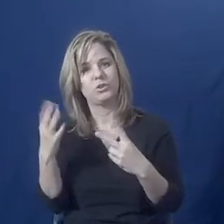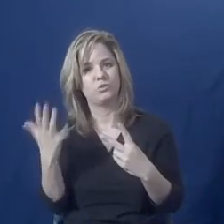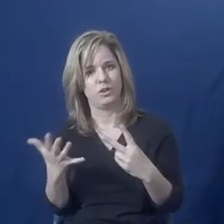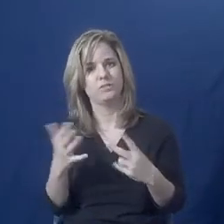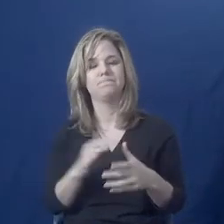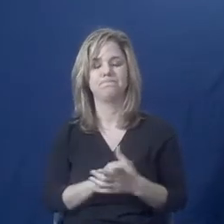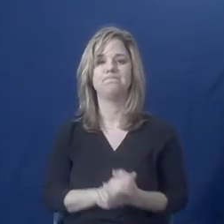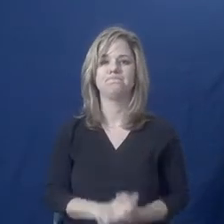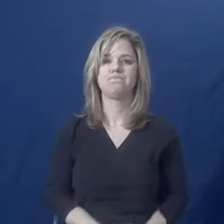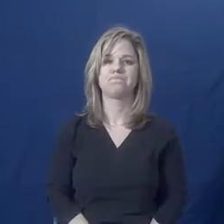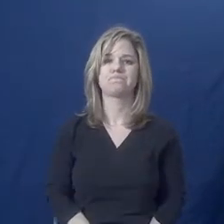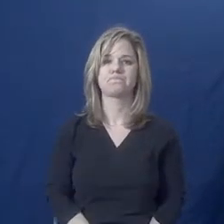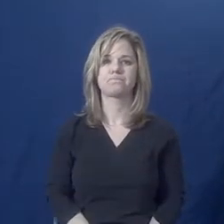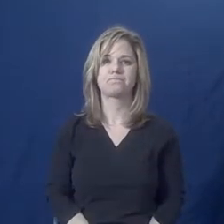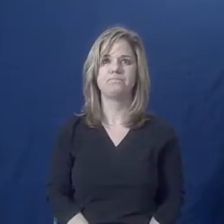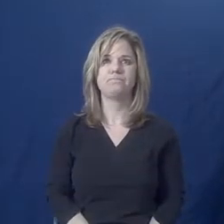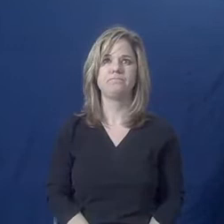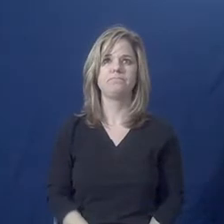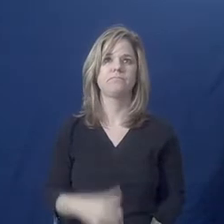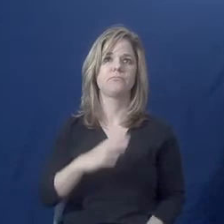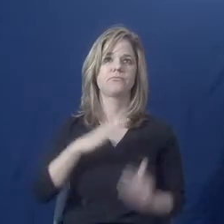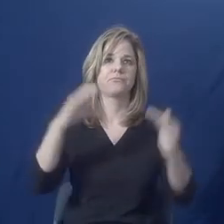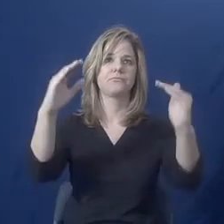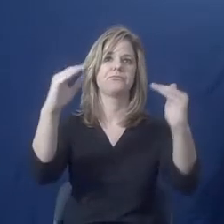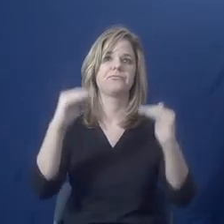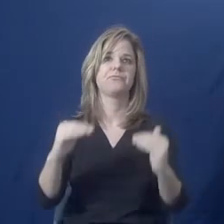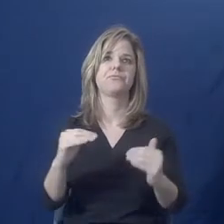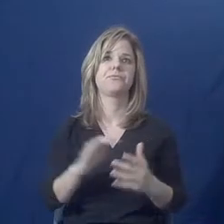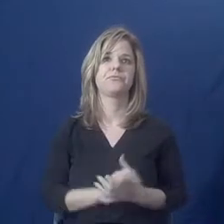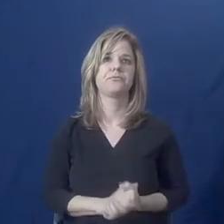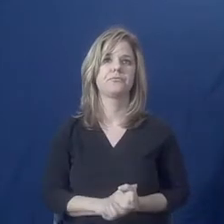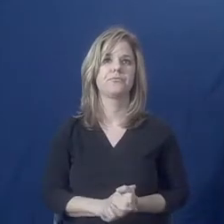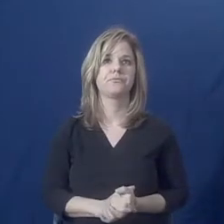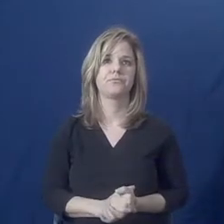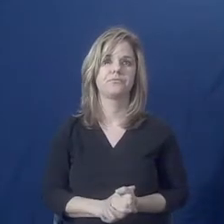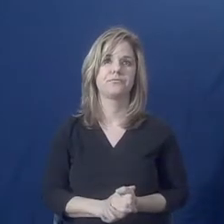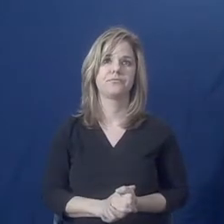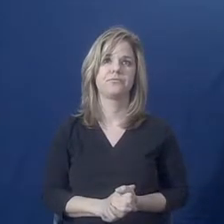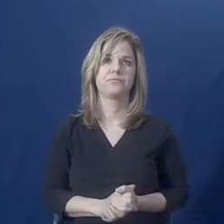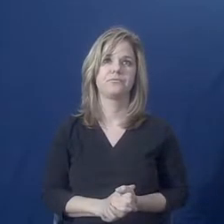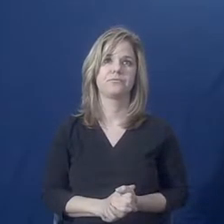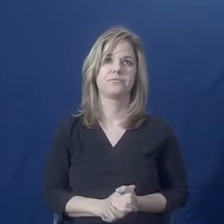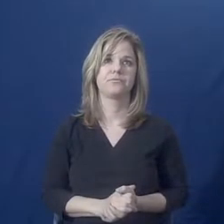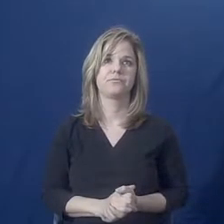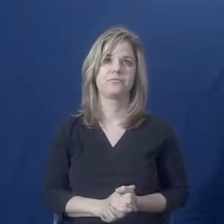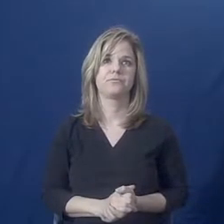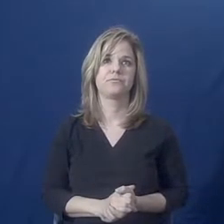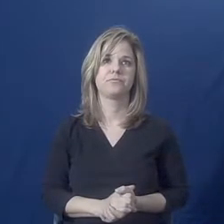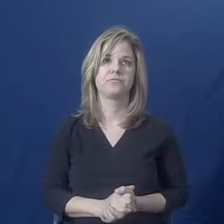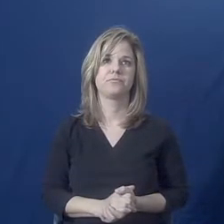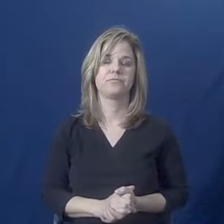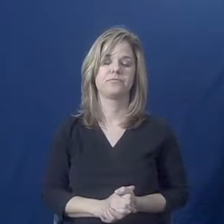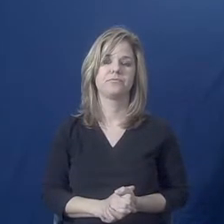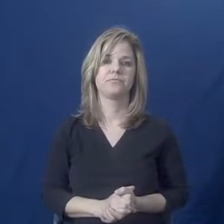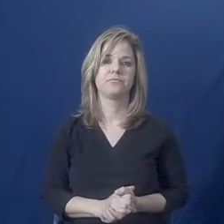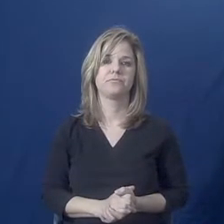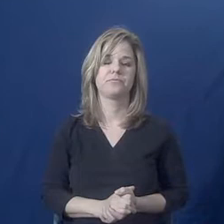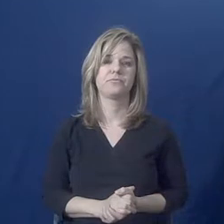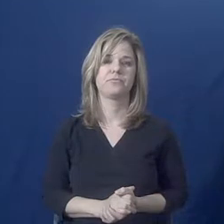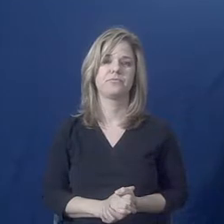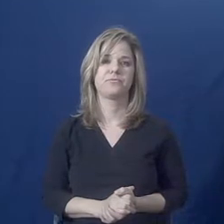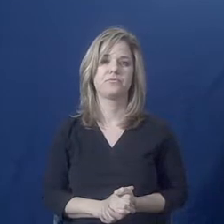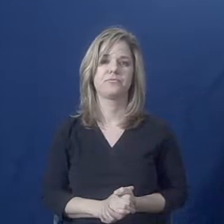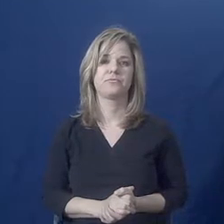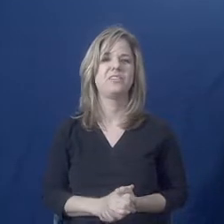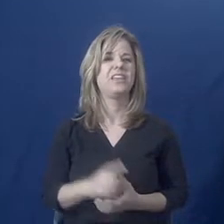If you go to the next slide, there are things about getting ready to leave in terms of finances.